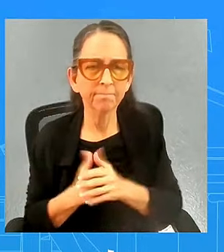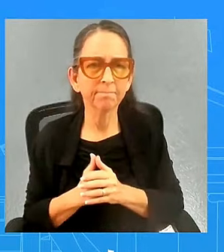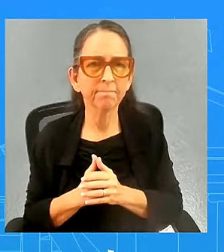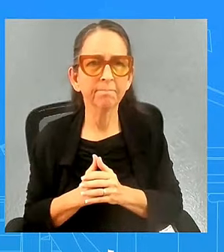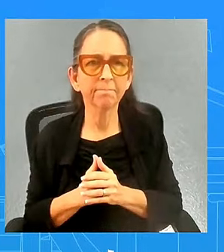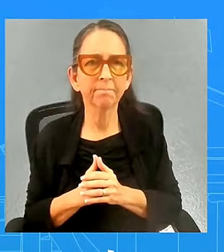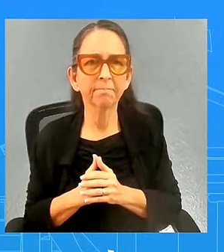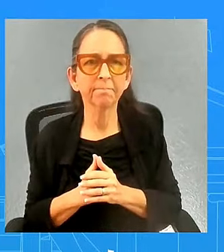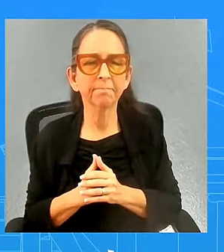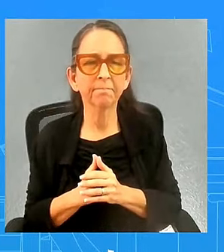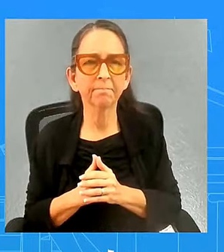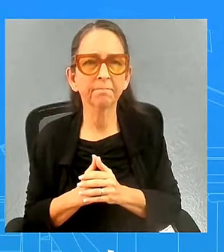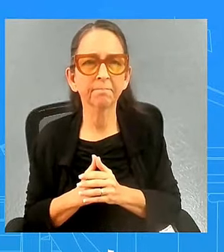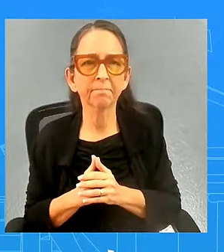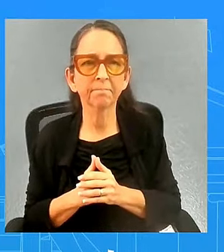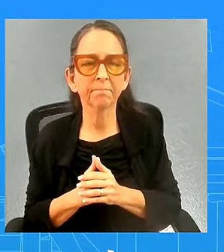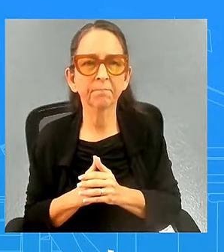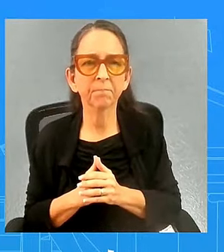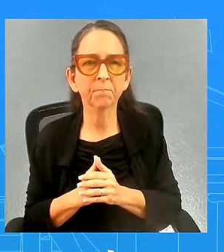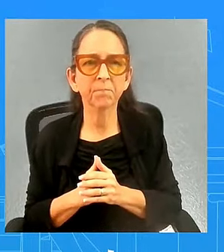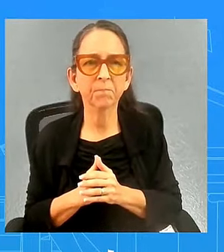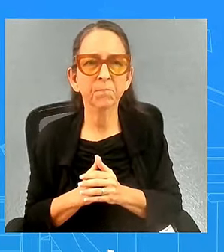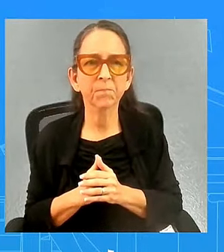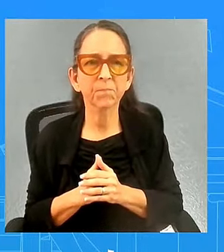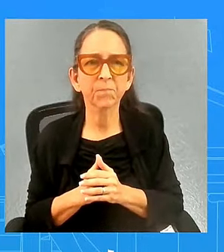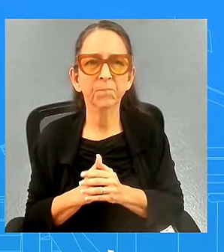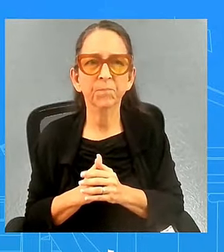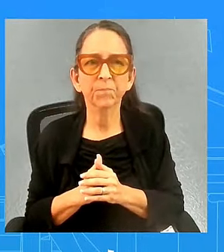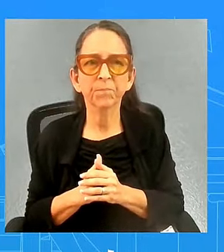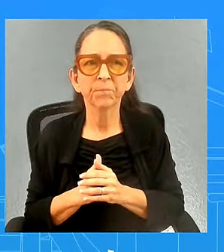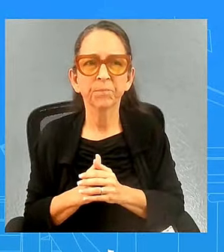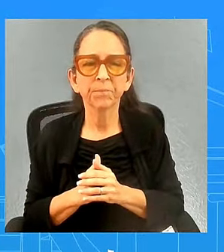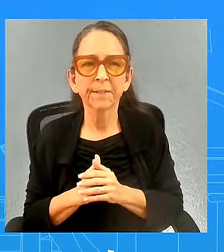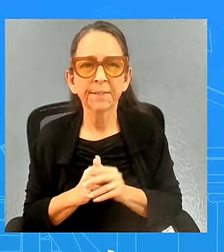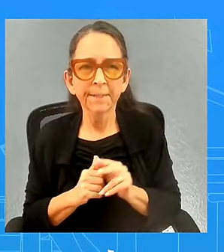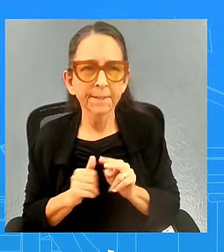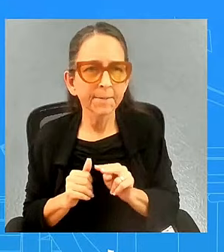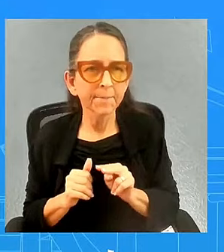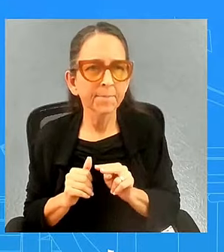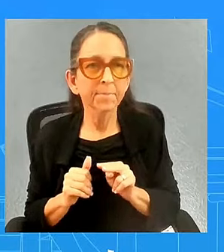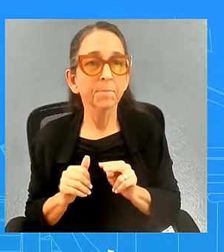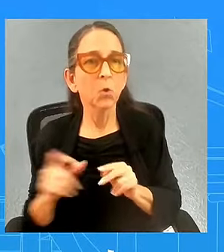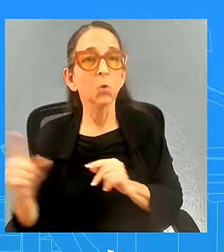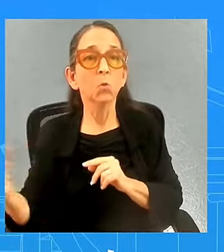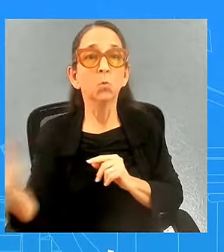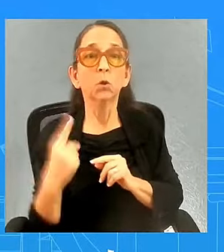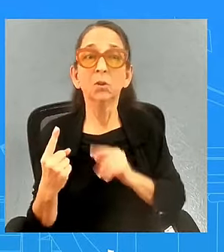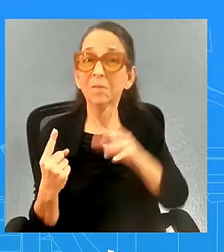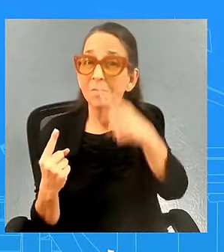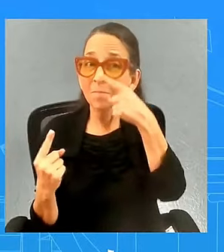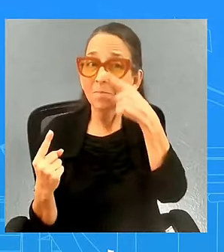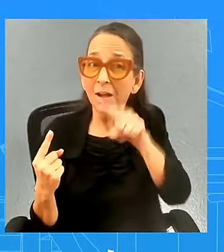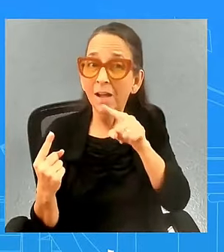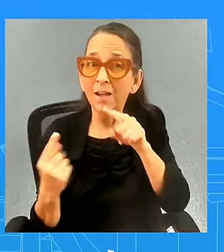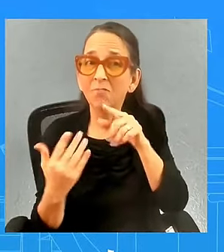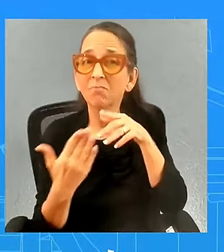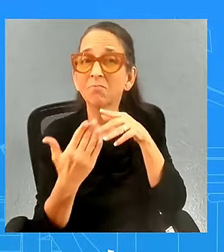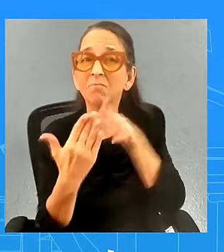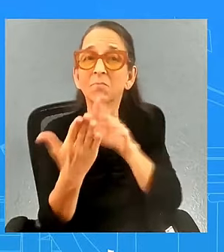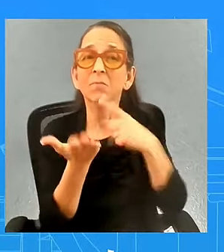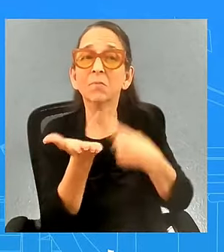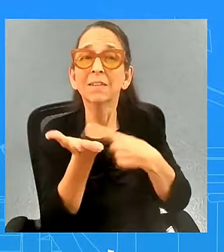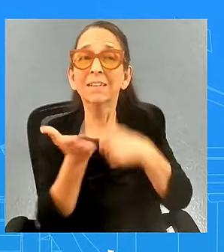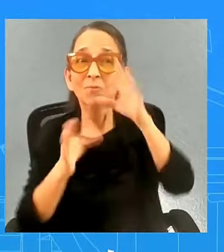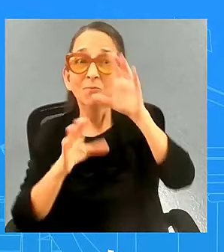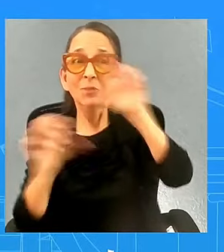okay good um can you just address the president's comments yesterday um referring to uh